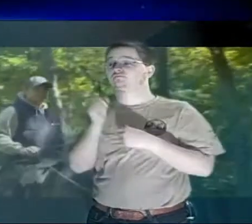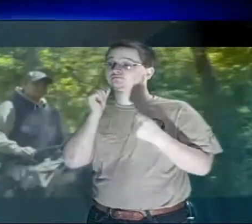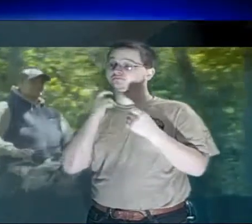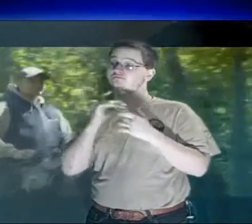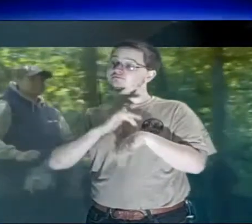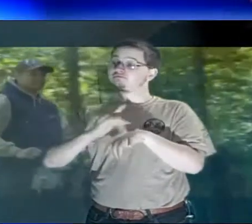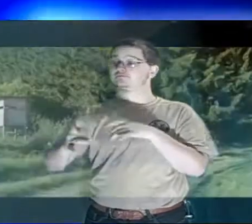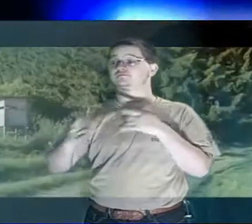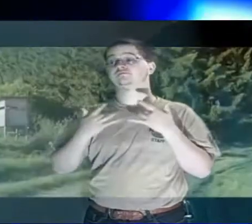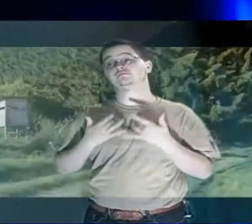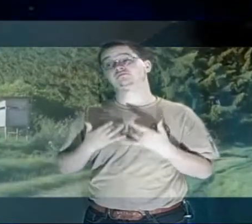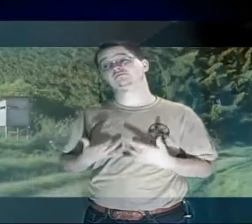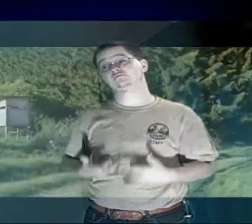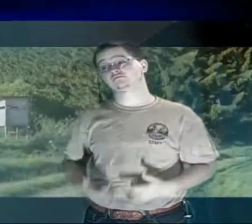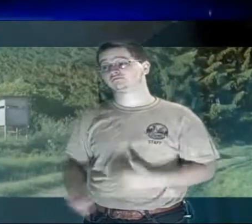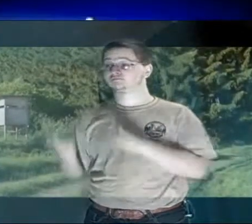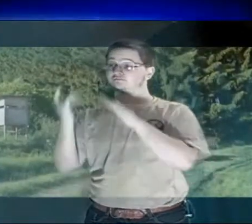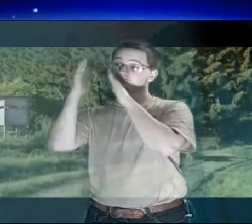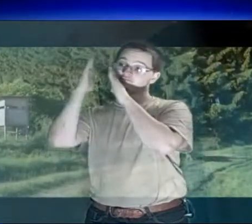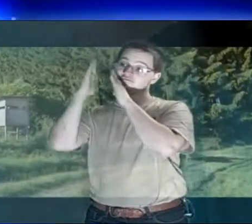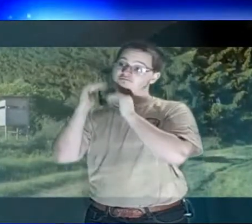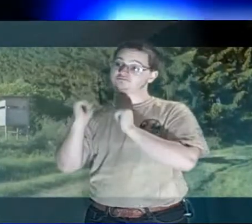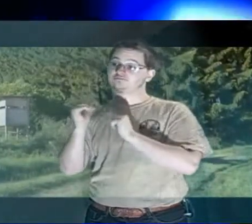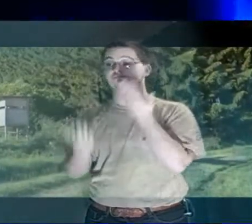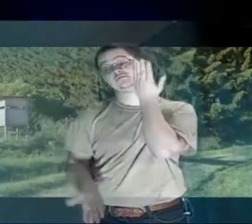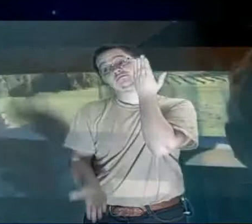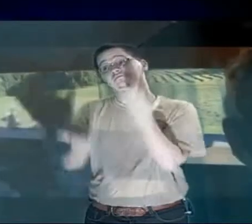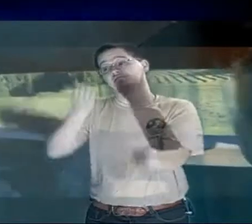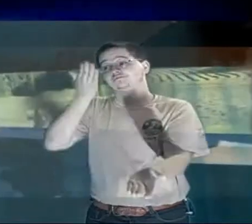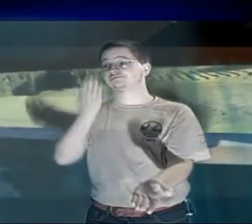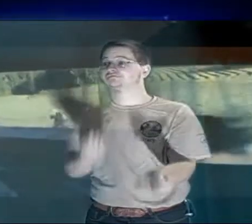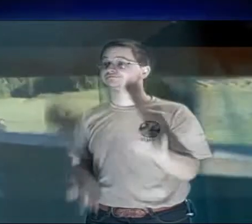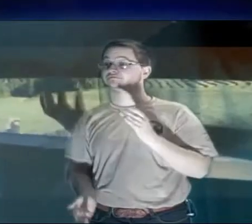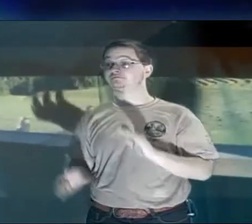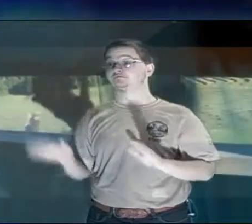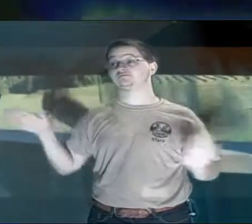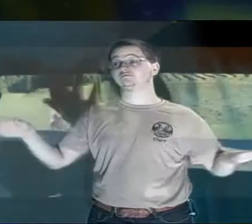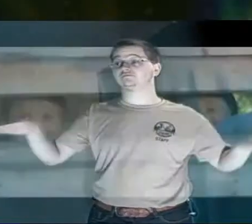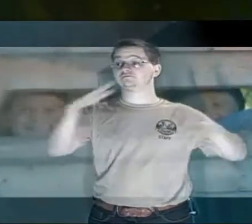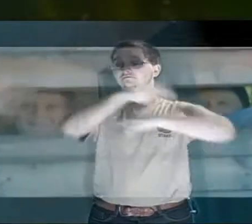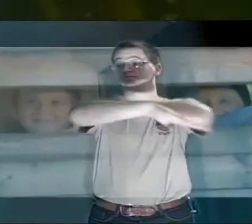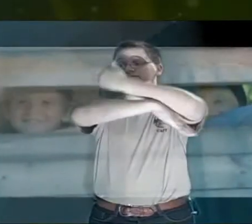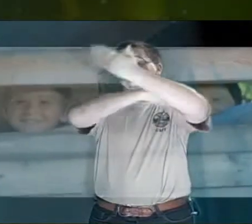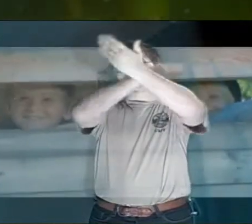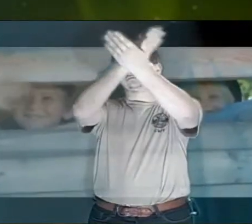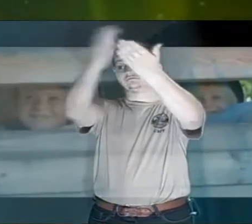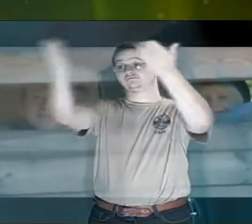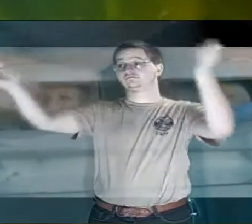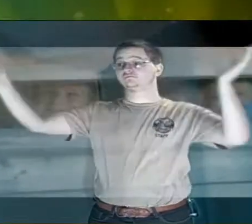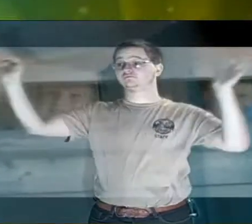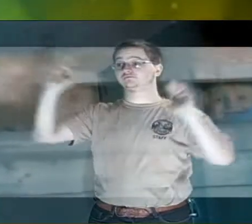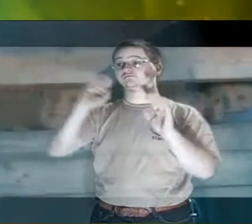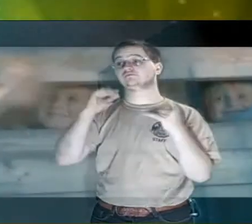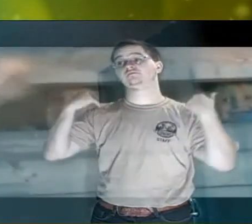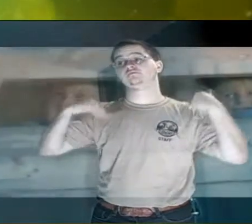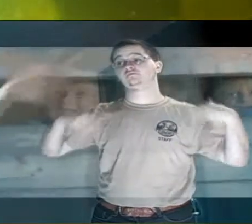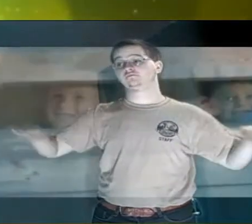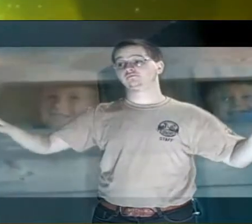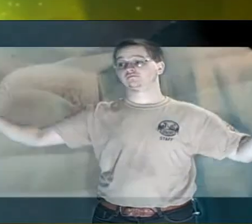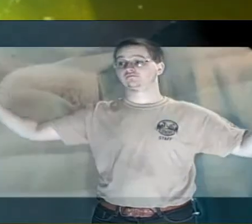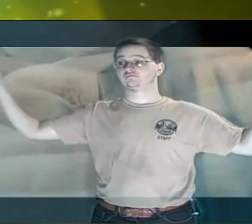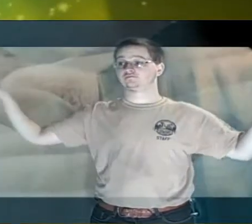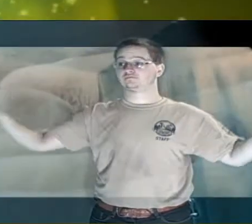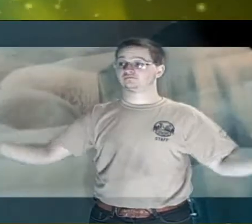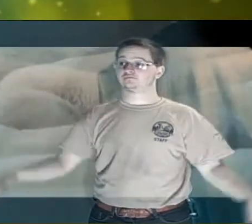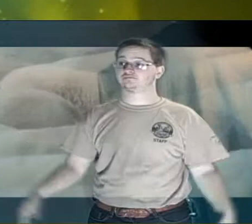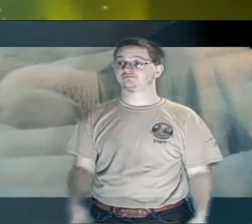Empty with disbelief Just hoping that maybe She flew up to heaven On the